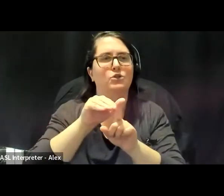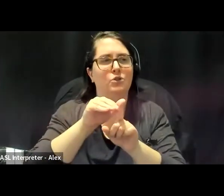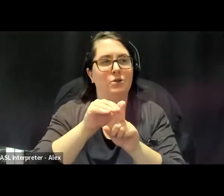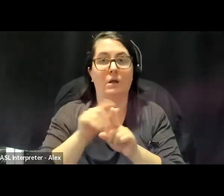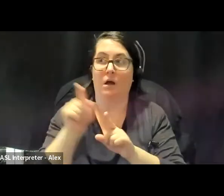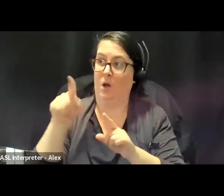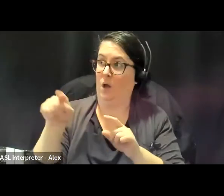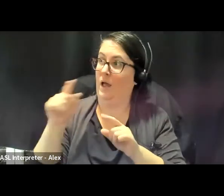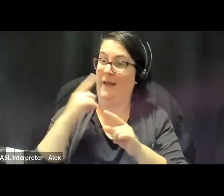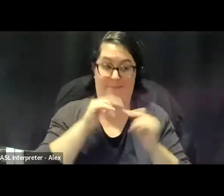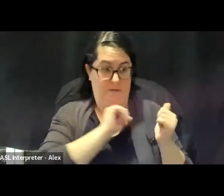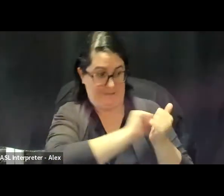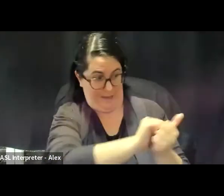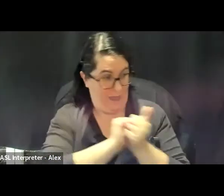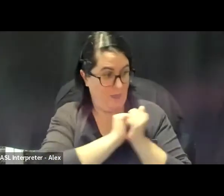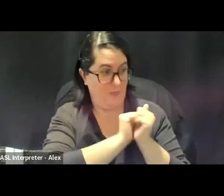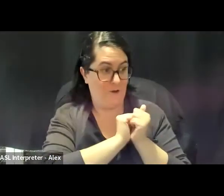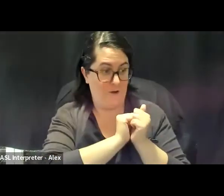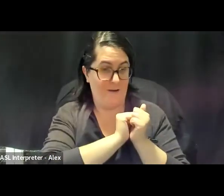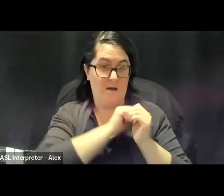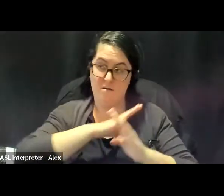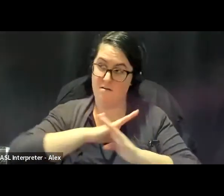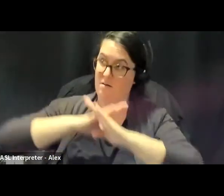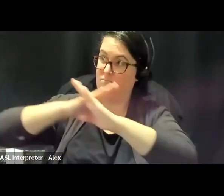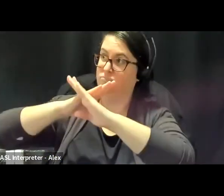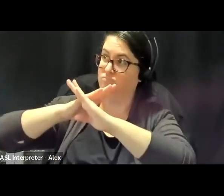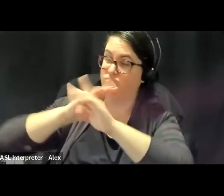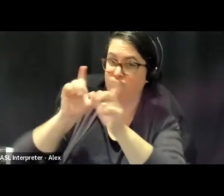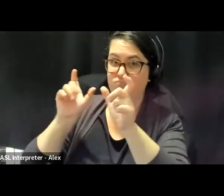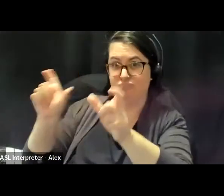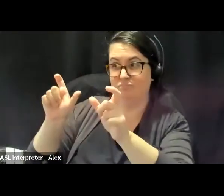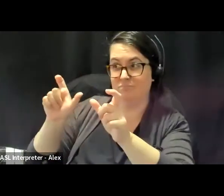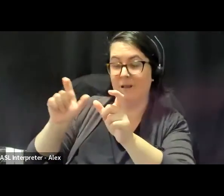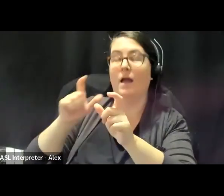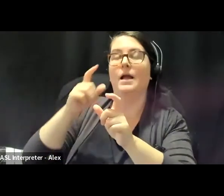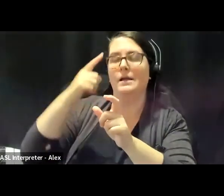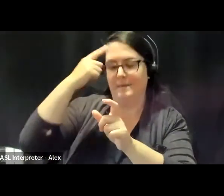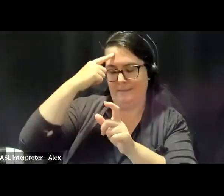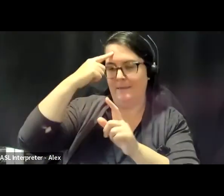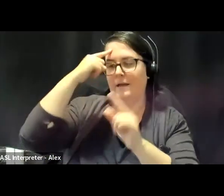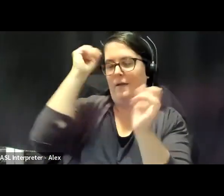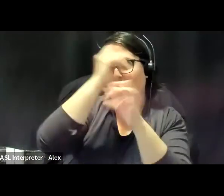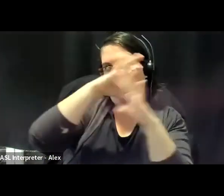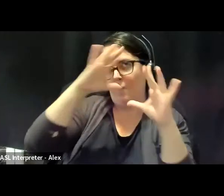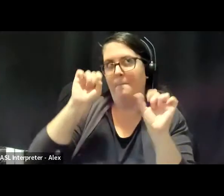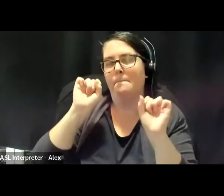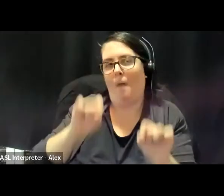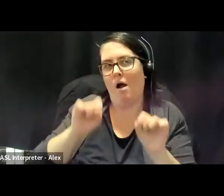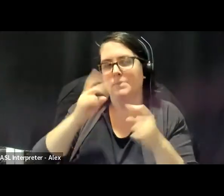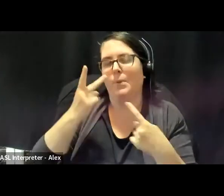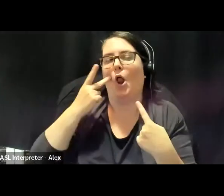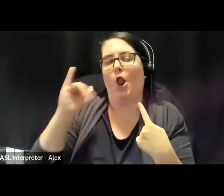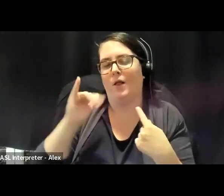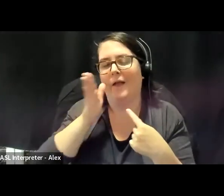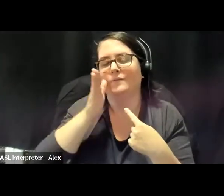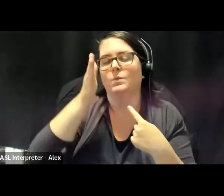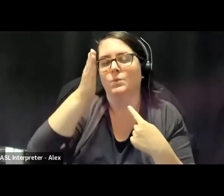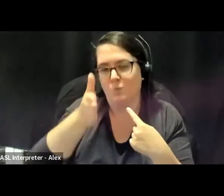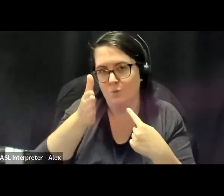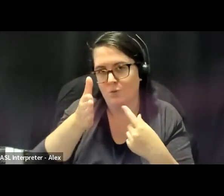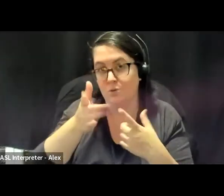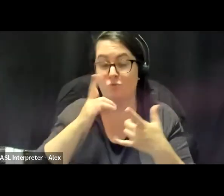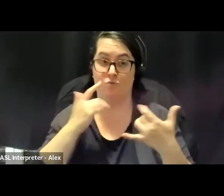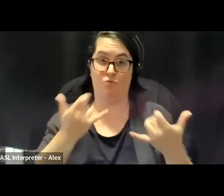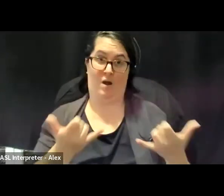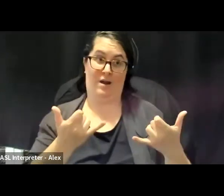saved by collective action. It's a call to not forget the world that is still possible and the many worlds that are still possible. So in a time that we